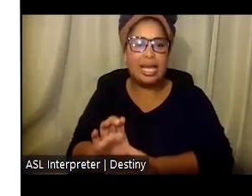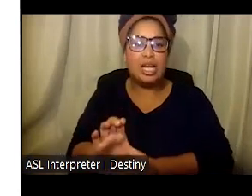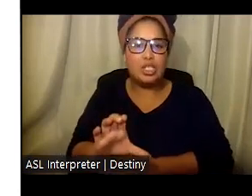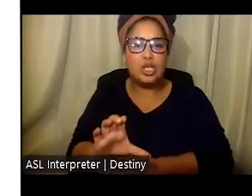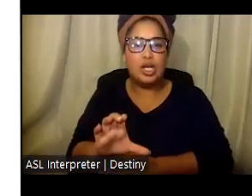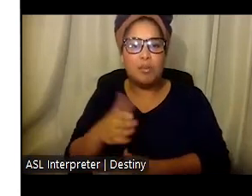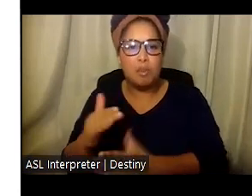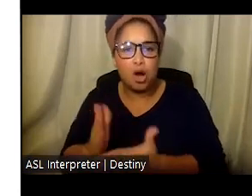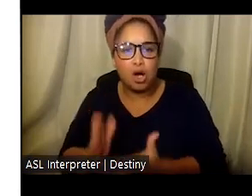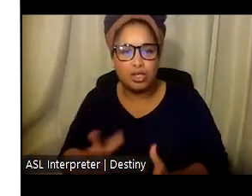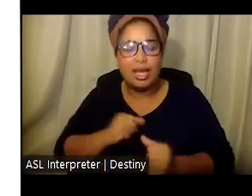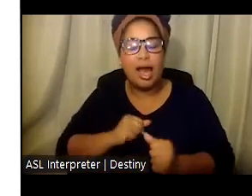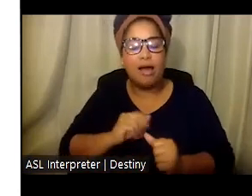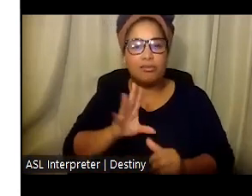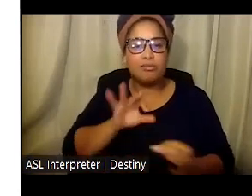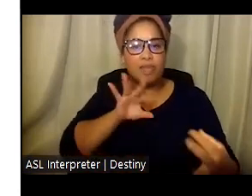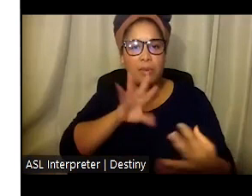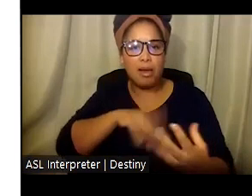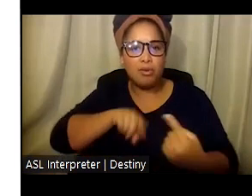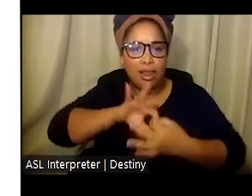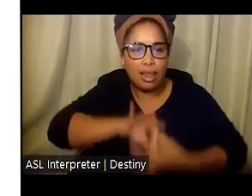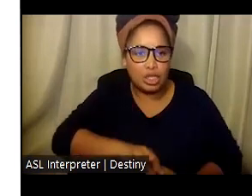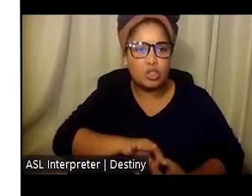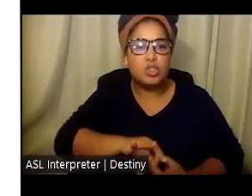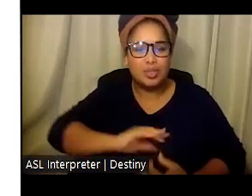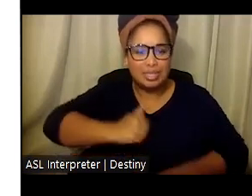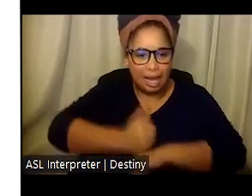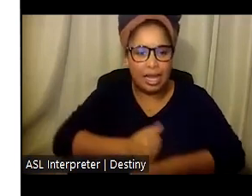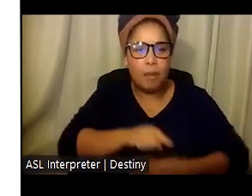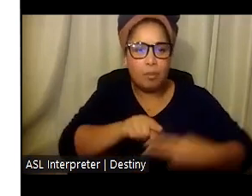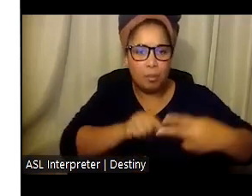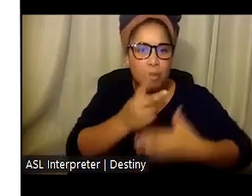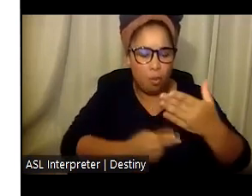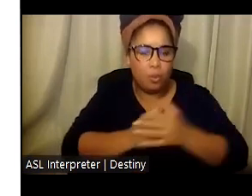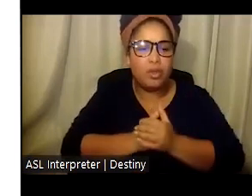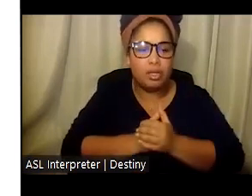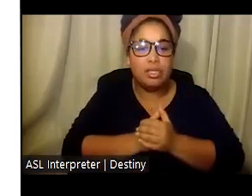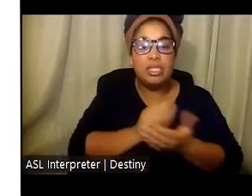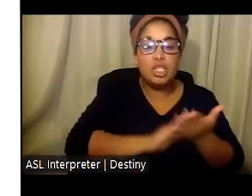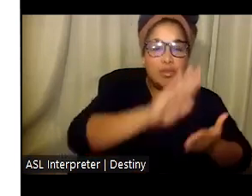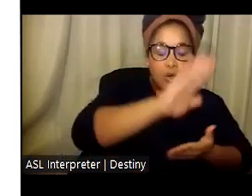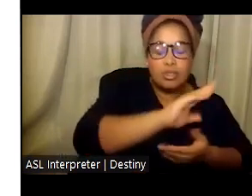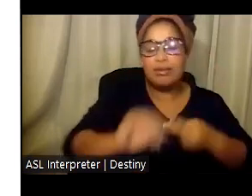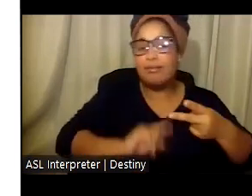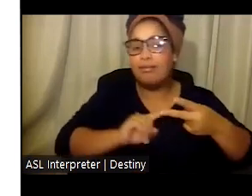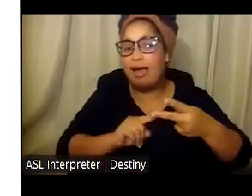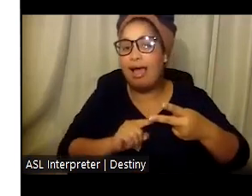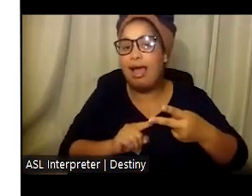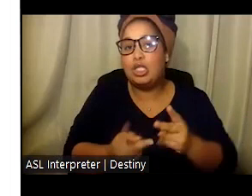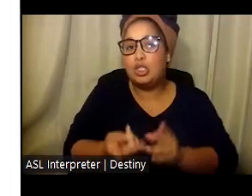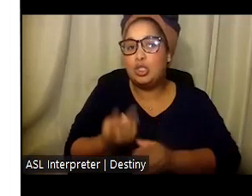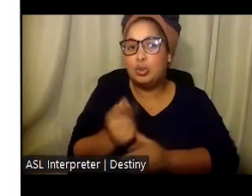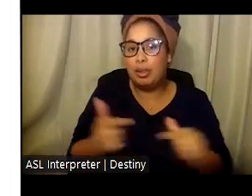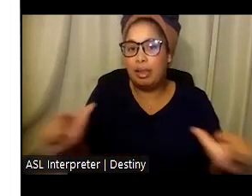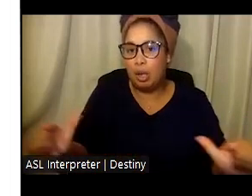engaged to provide input on the implementation of these two initiatives. Both DSP University and bilingual differential